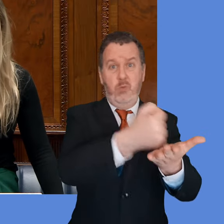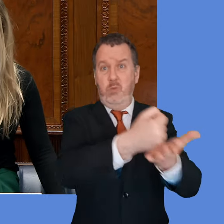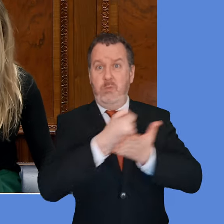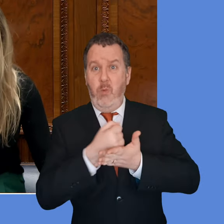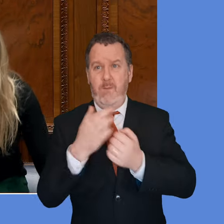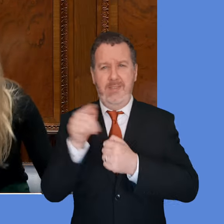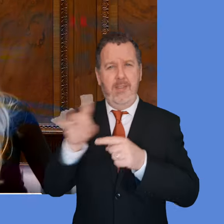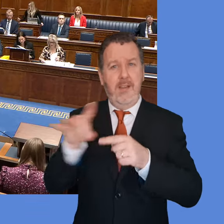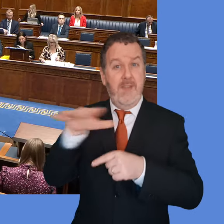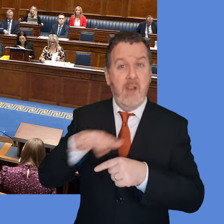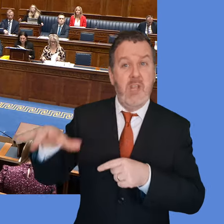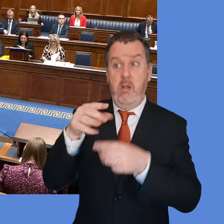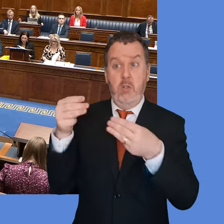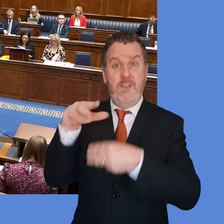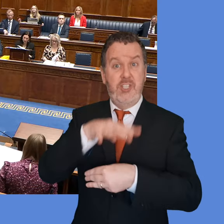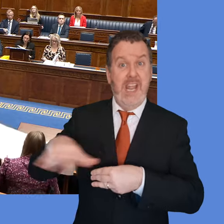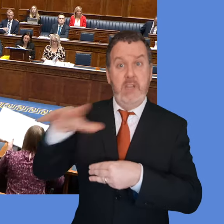allow them to thrive, also? Thank you.